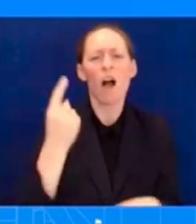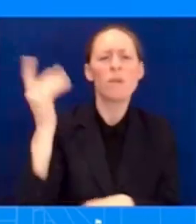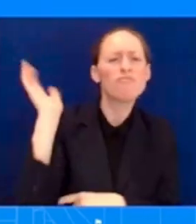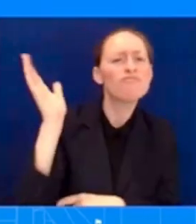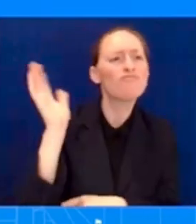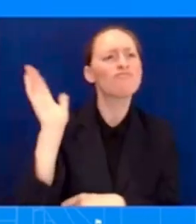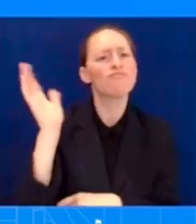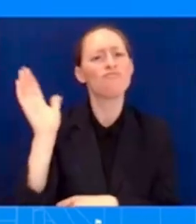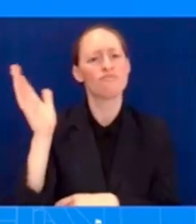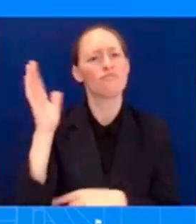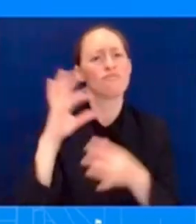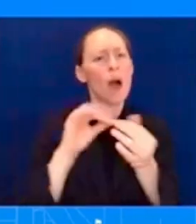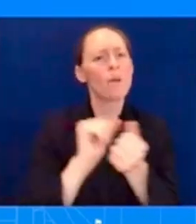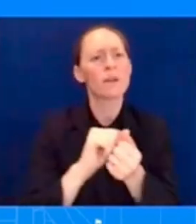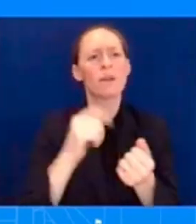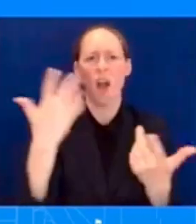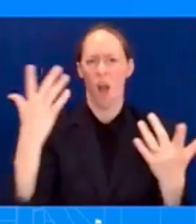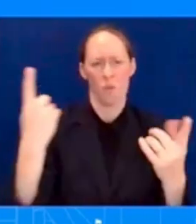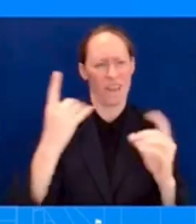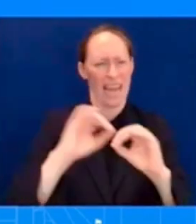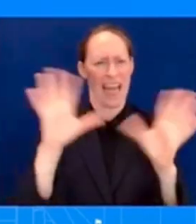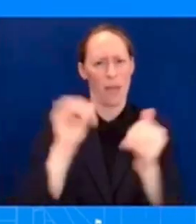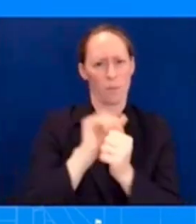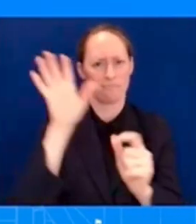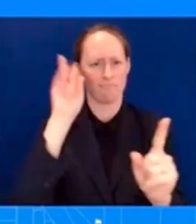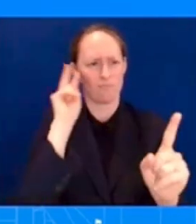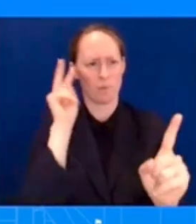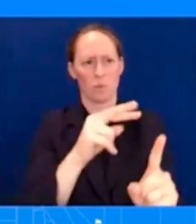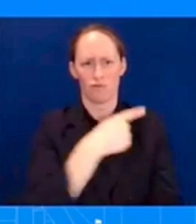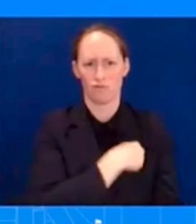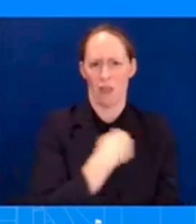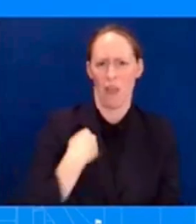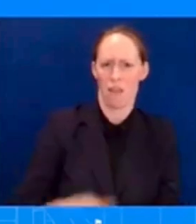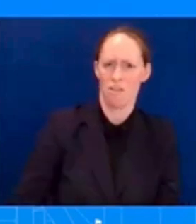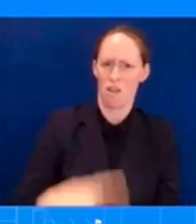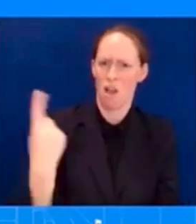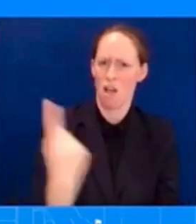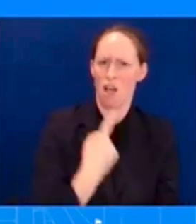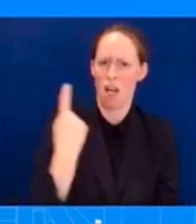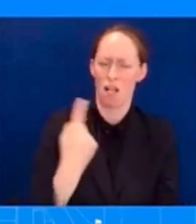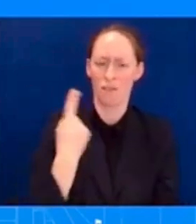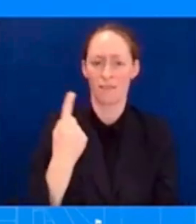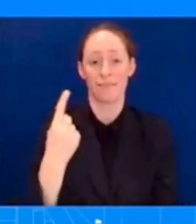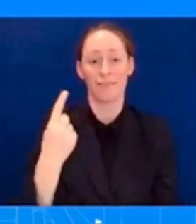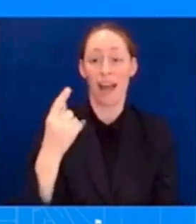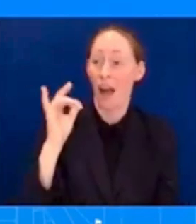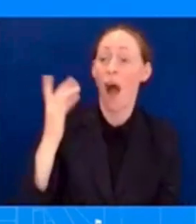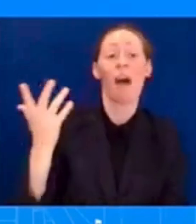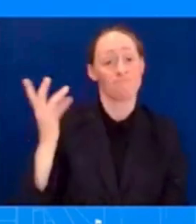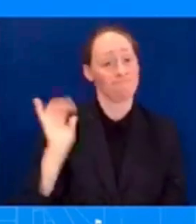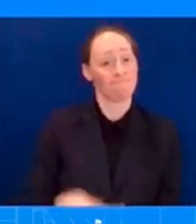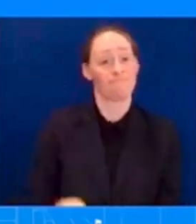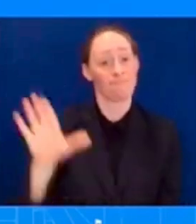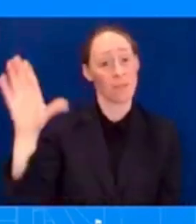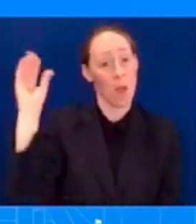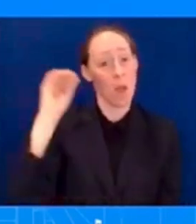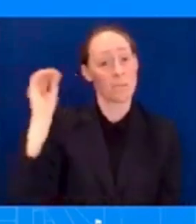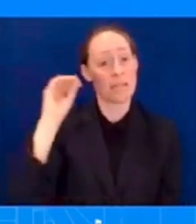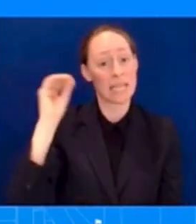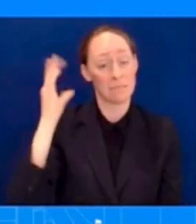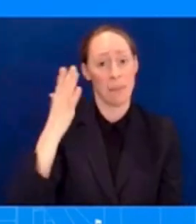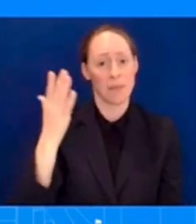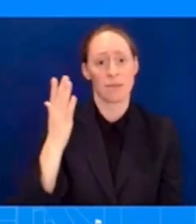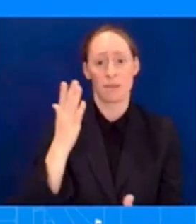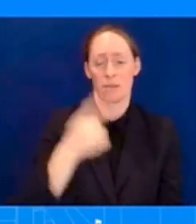tough things to say about each other, right? And we certainly are not alone in that, in those